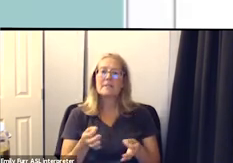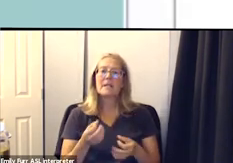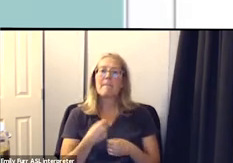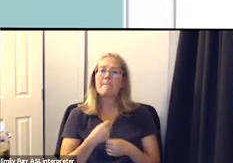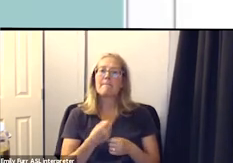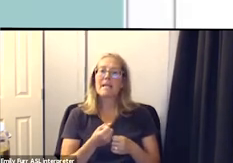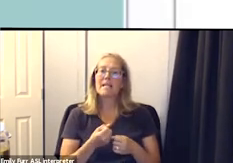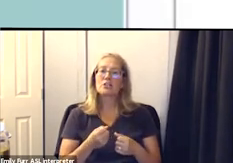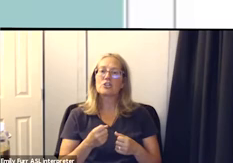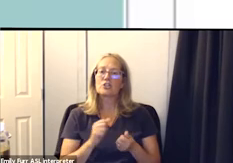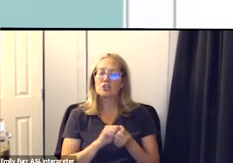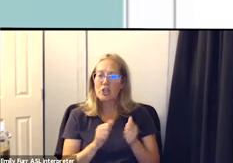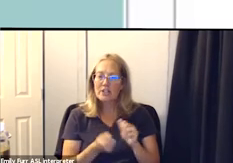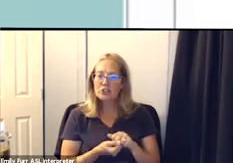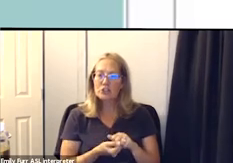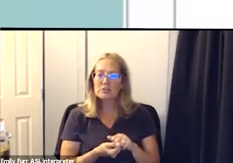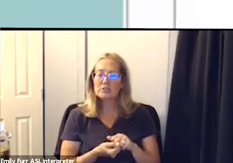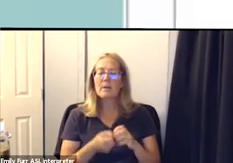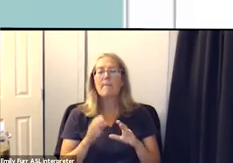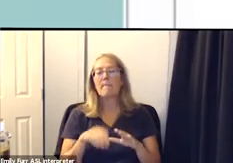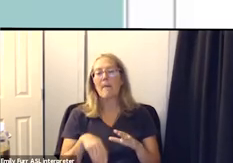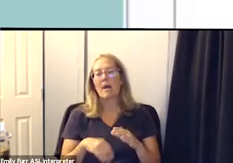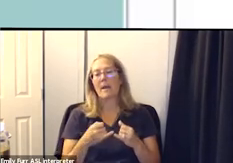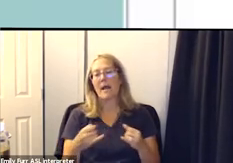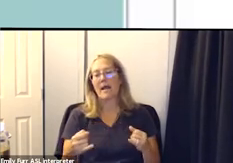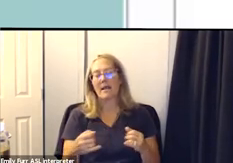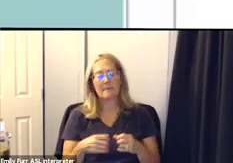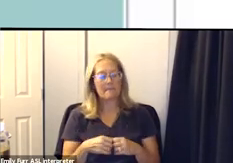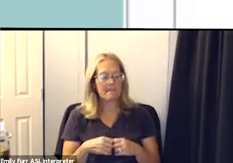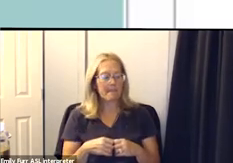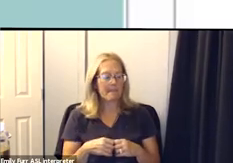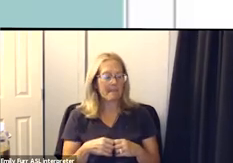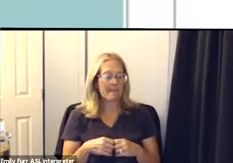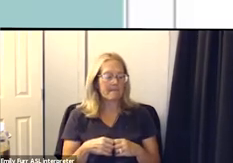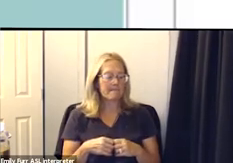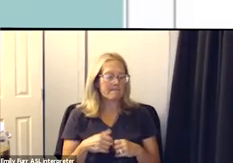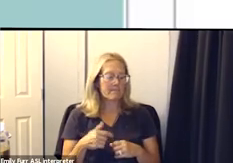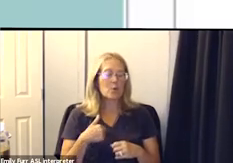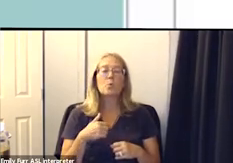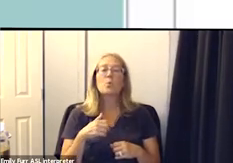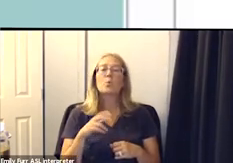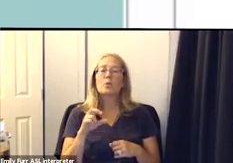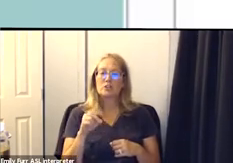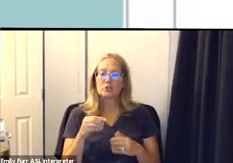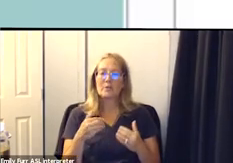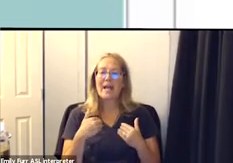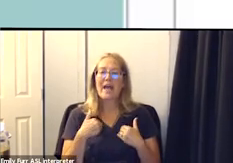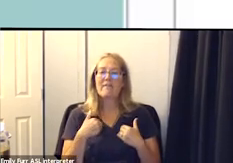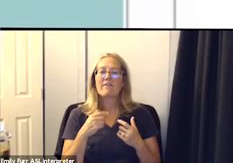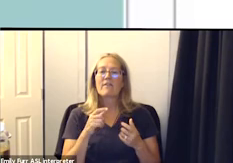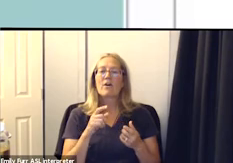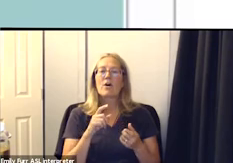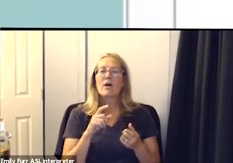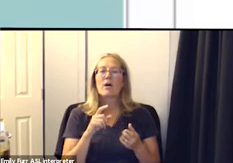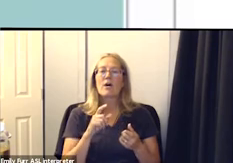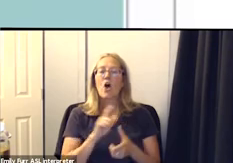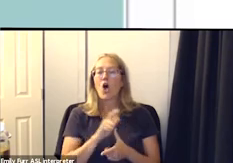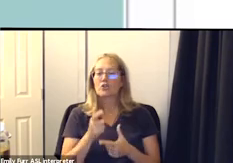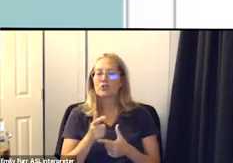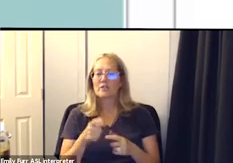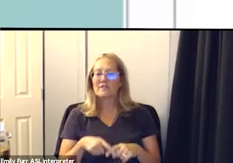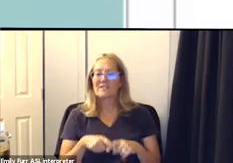changes is the bottom line and then we do have the alternatives to suspension